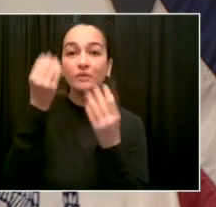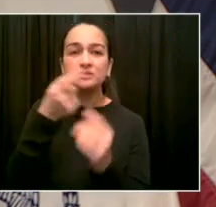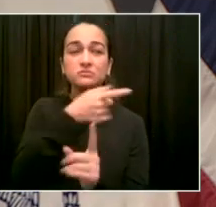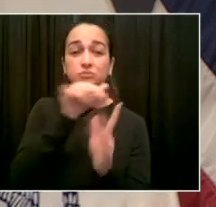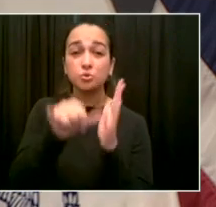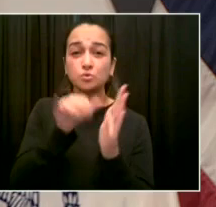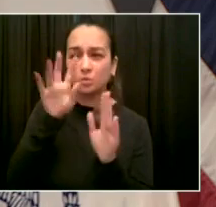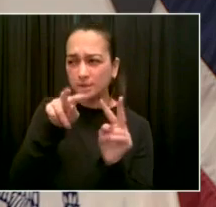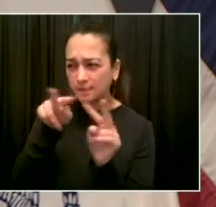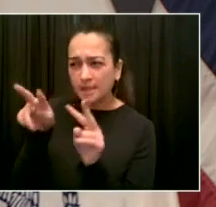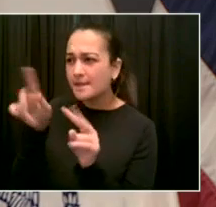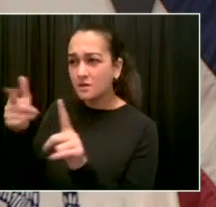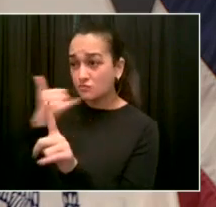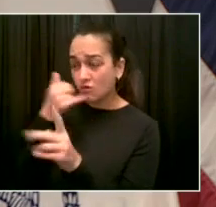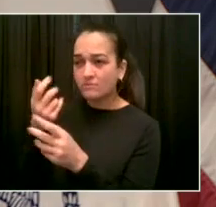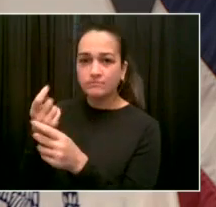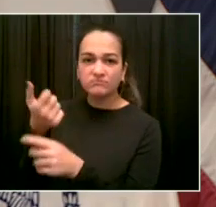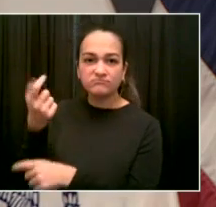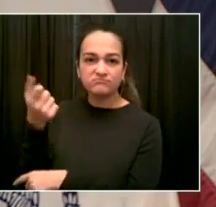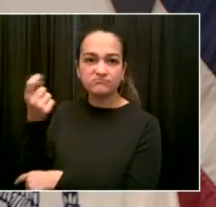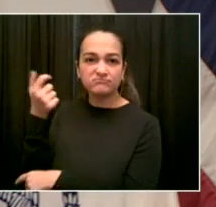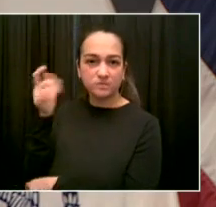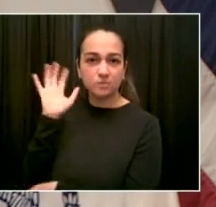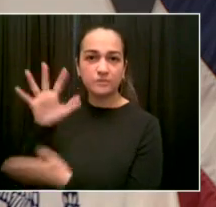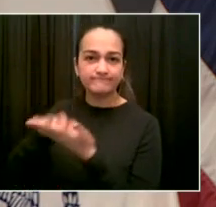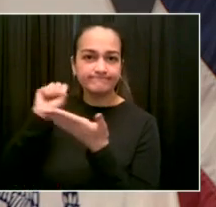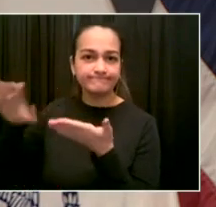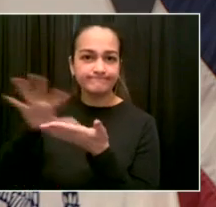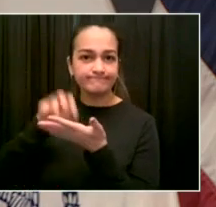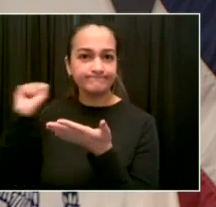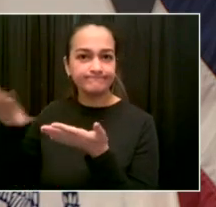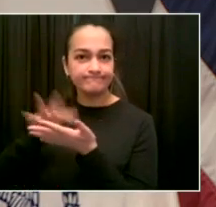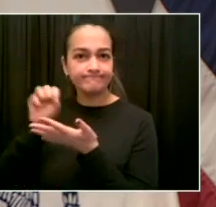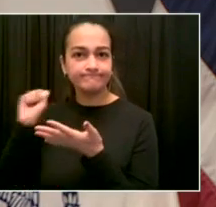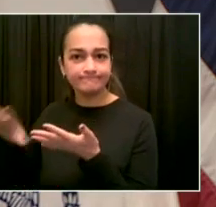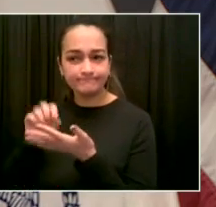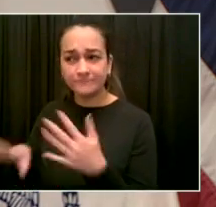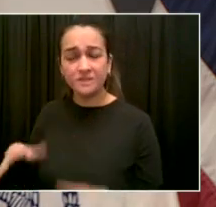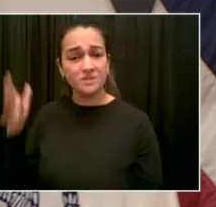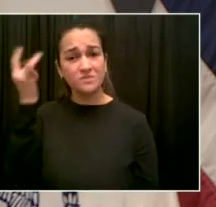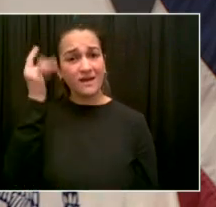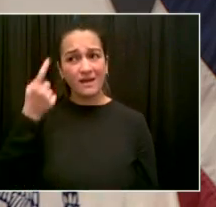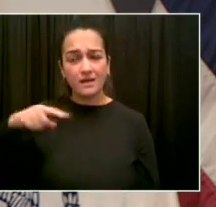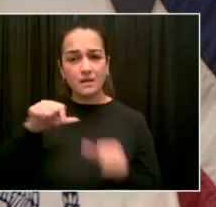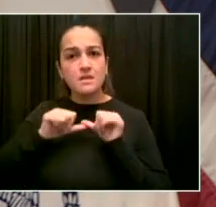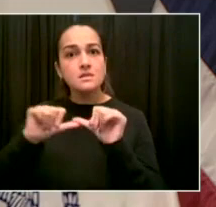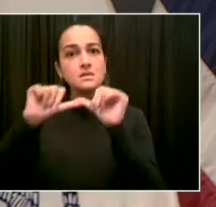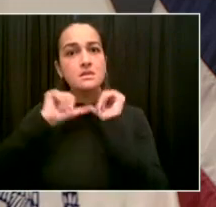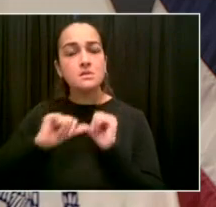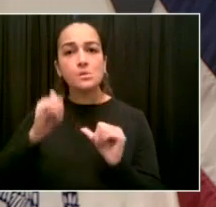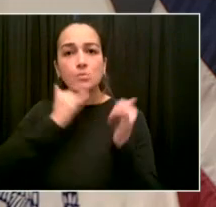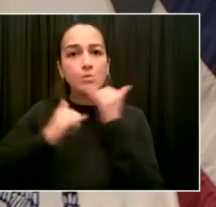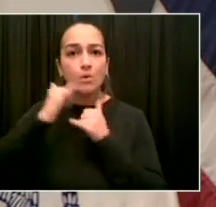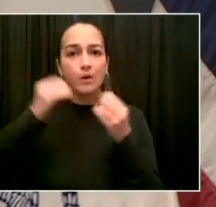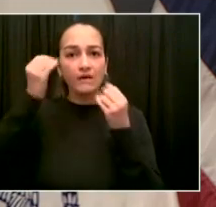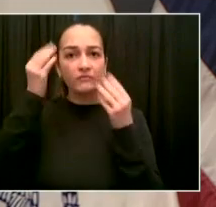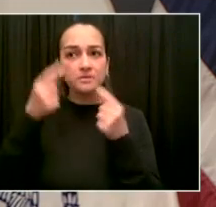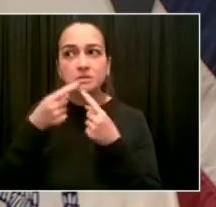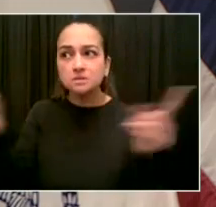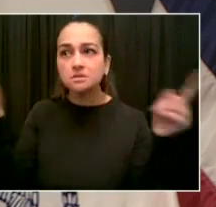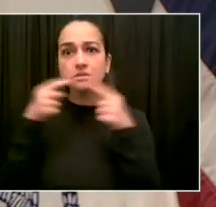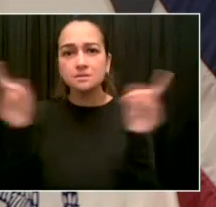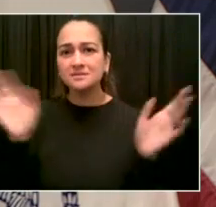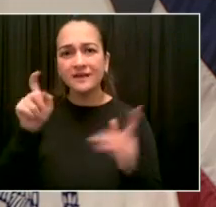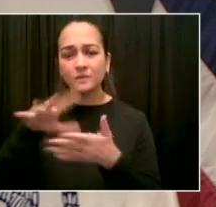personal or political gain. YouTube's doing something really important here to make sure that they are not inadvertently agents of spreading